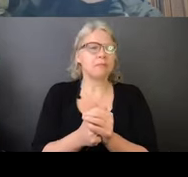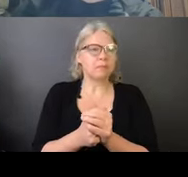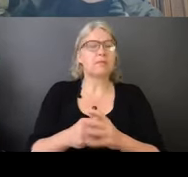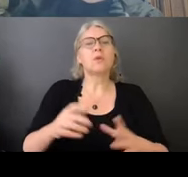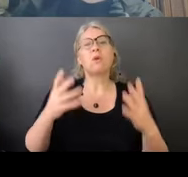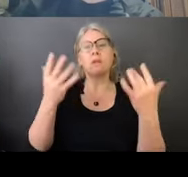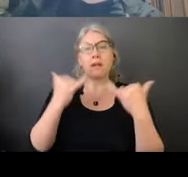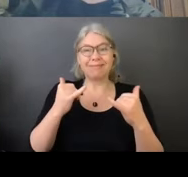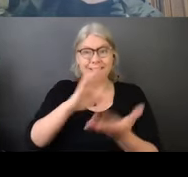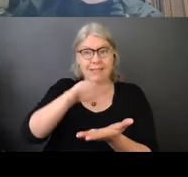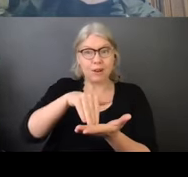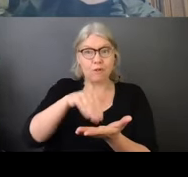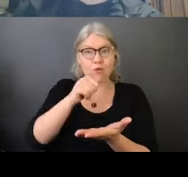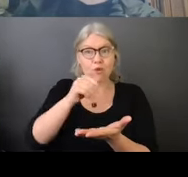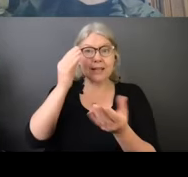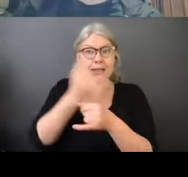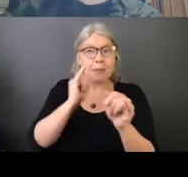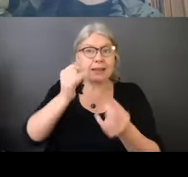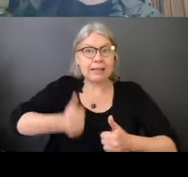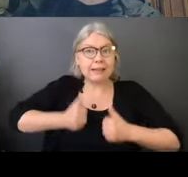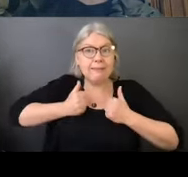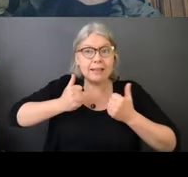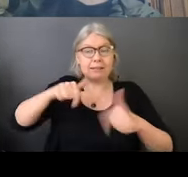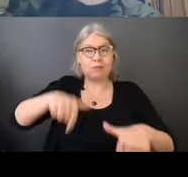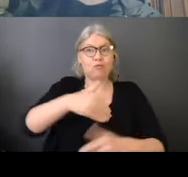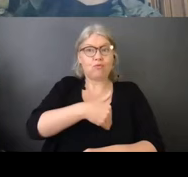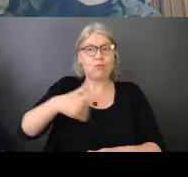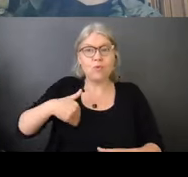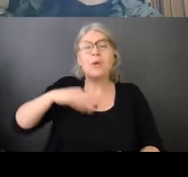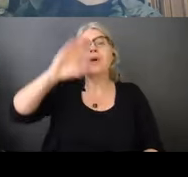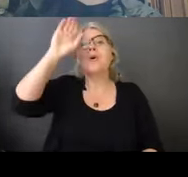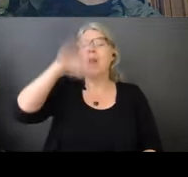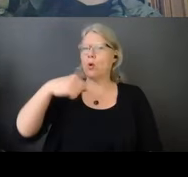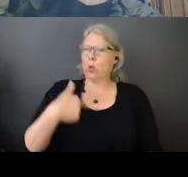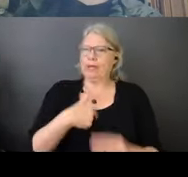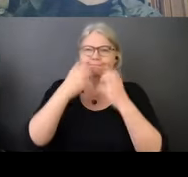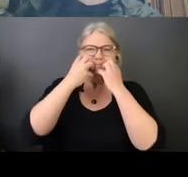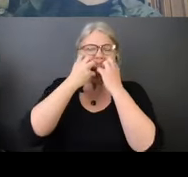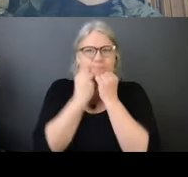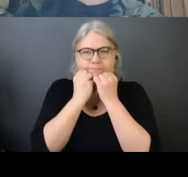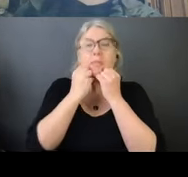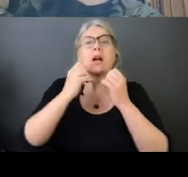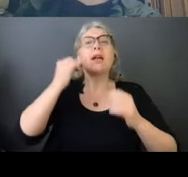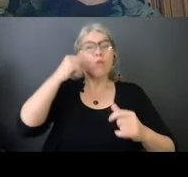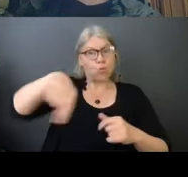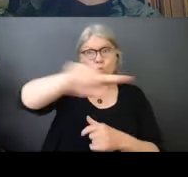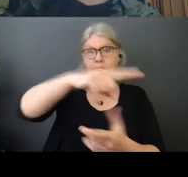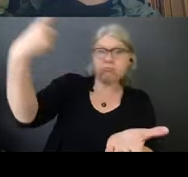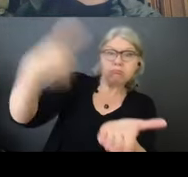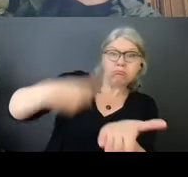Center for Independent Living in Toronto, we are rooted in nothing about us, without us, disability rights movement.